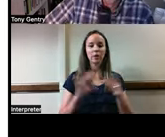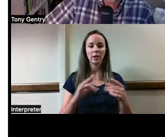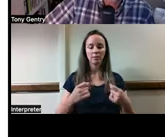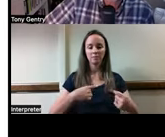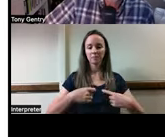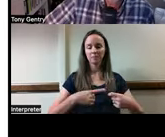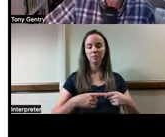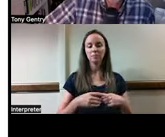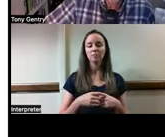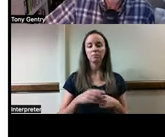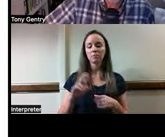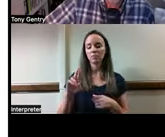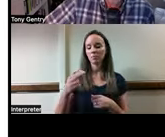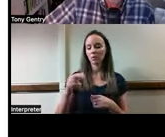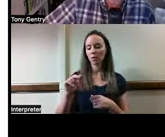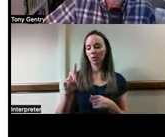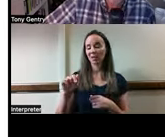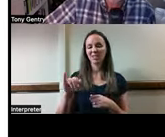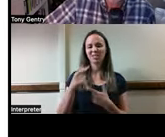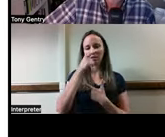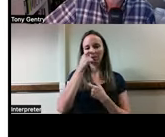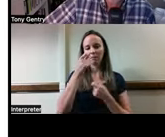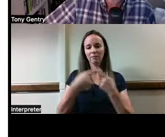Lechner is saying this could be a conflict of interest.